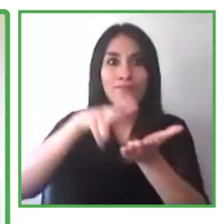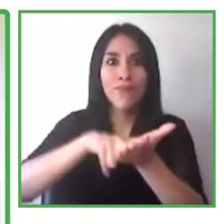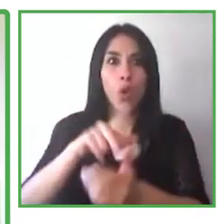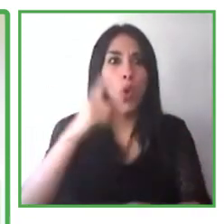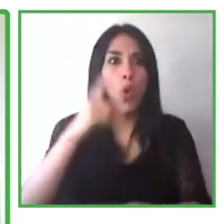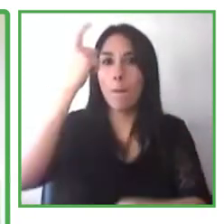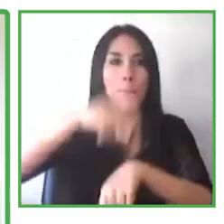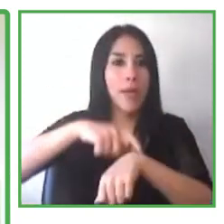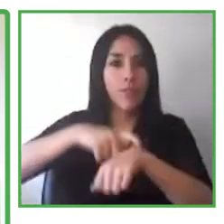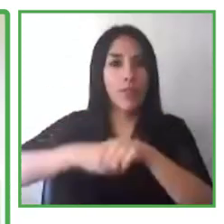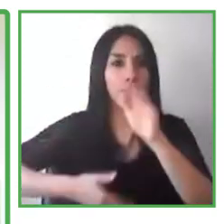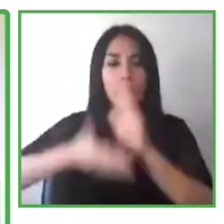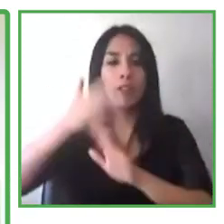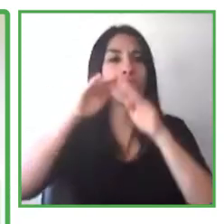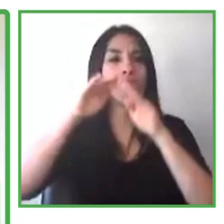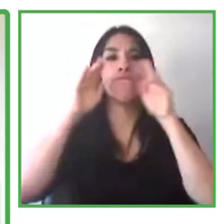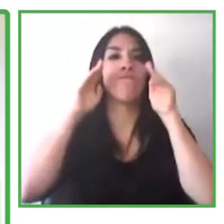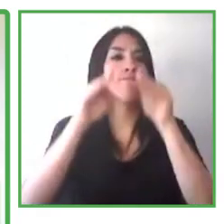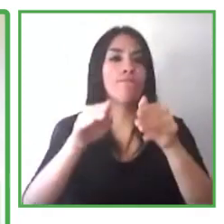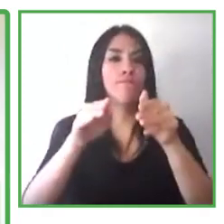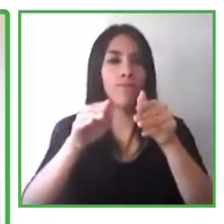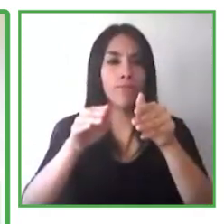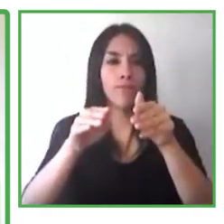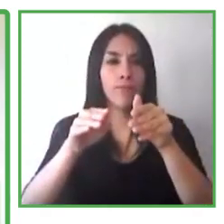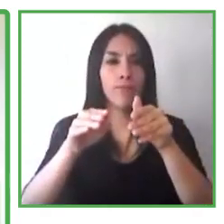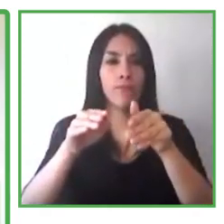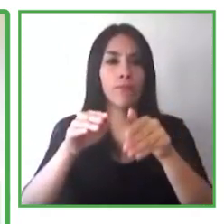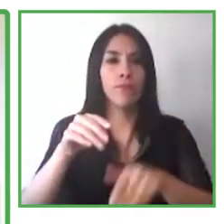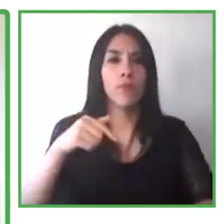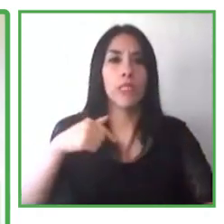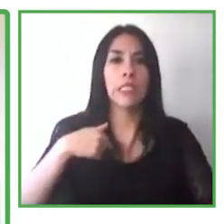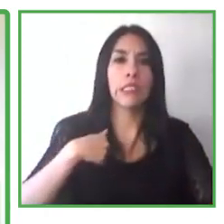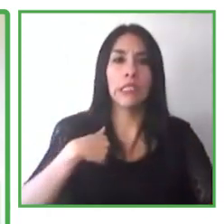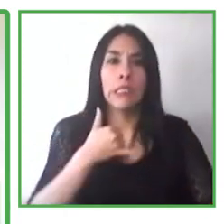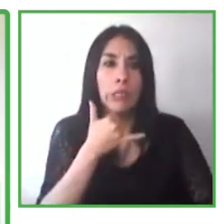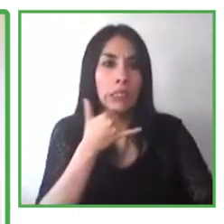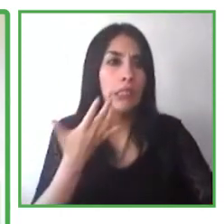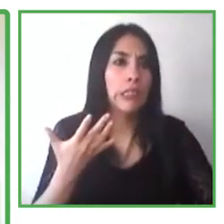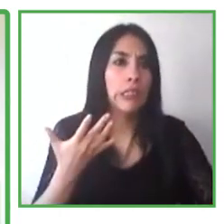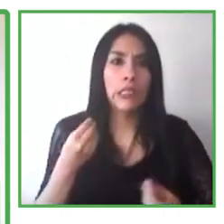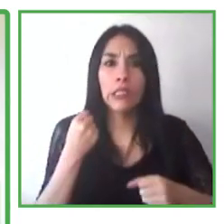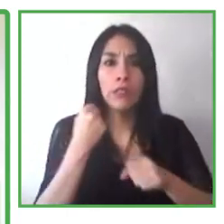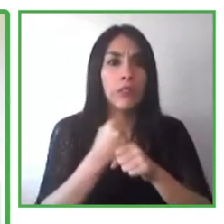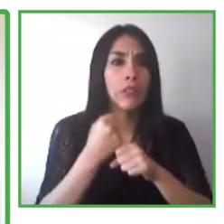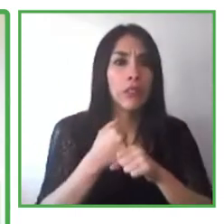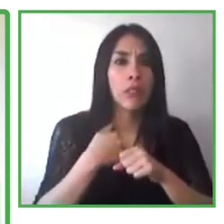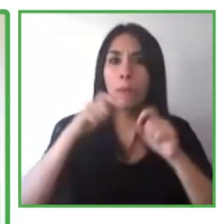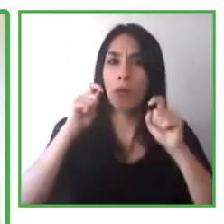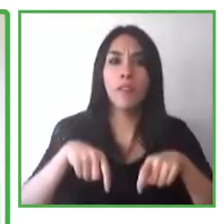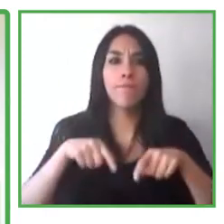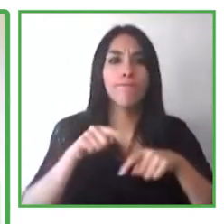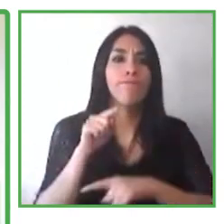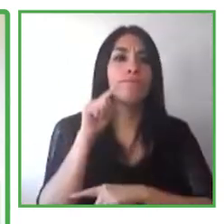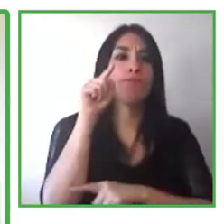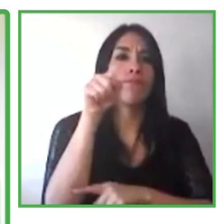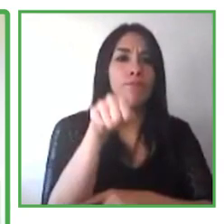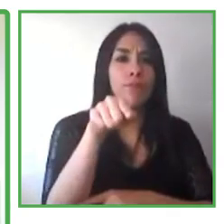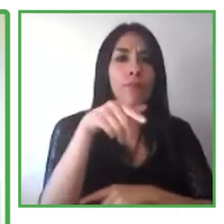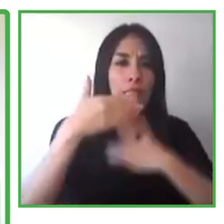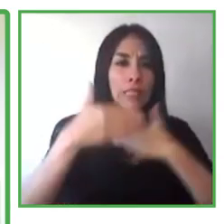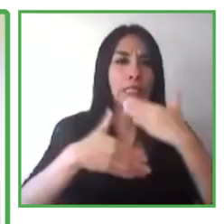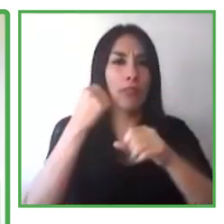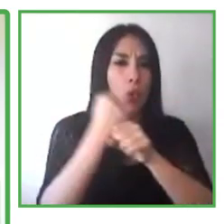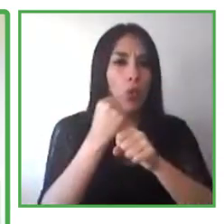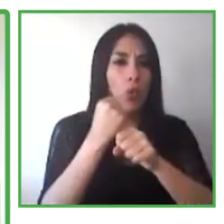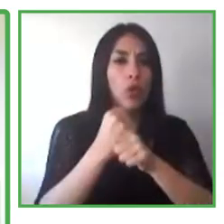inside the company and we share them because that's how we're going to make a dent within the epidemic of unemployment and